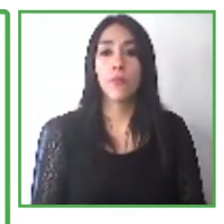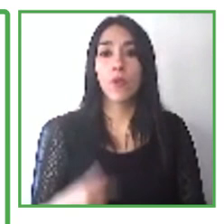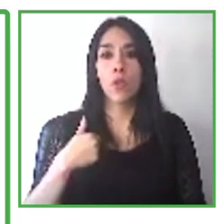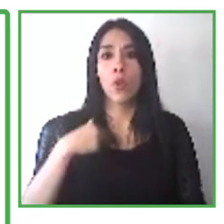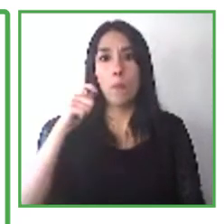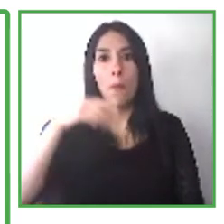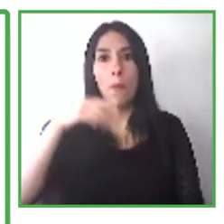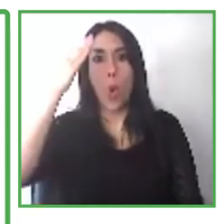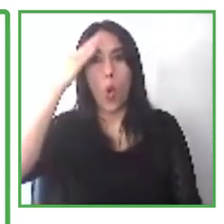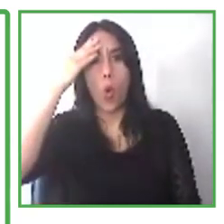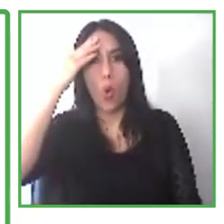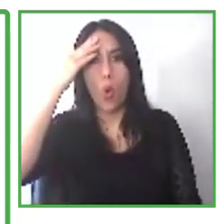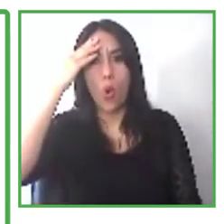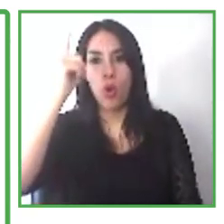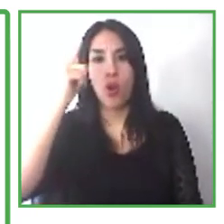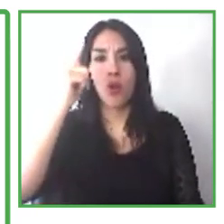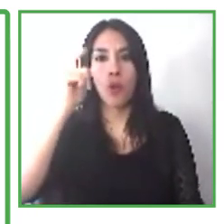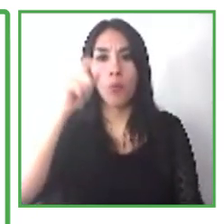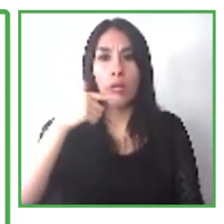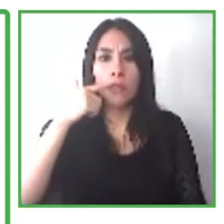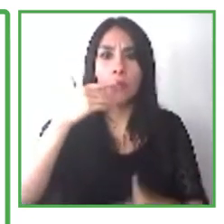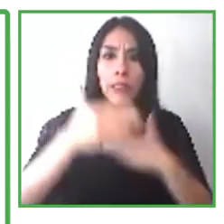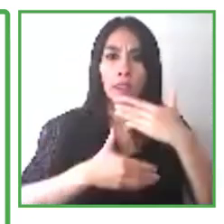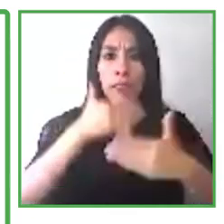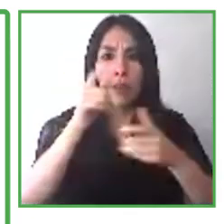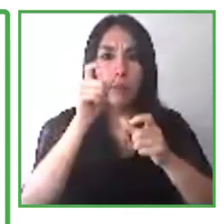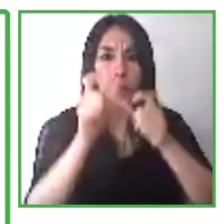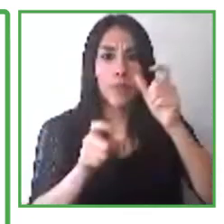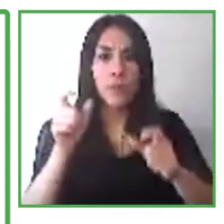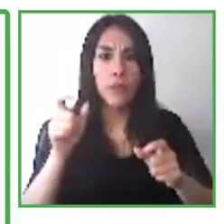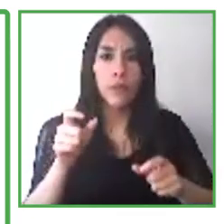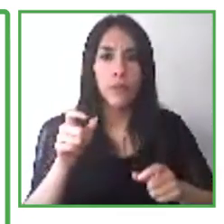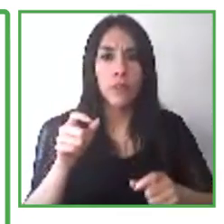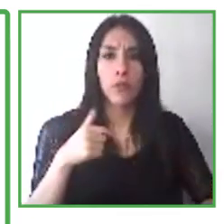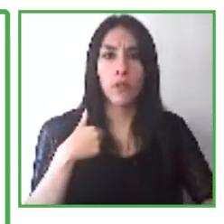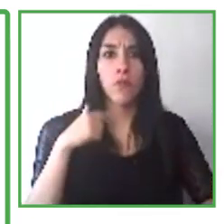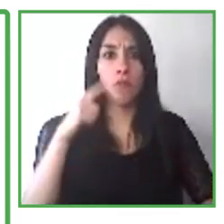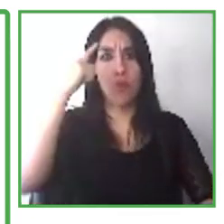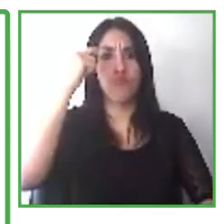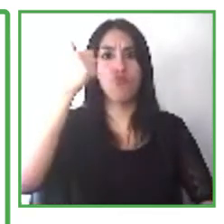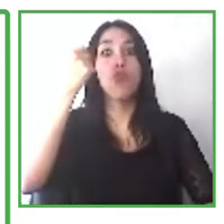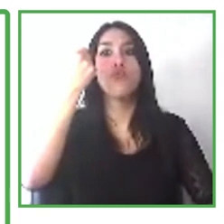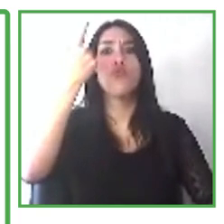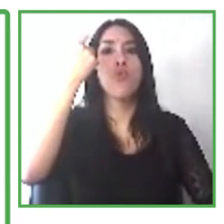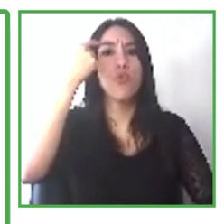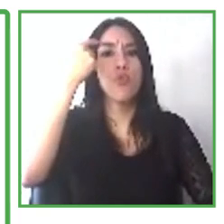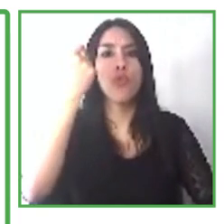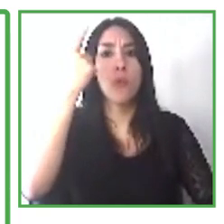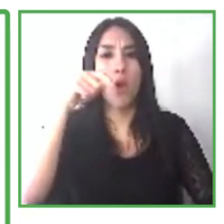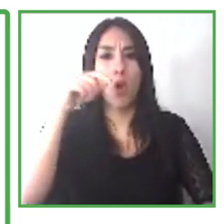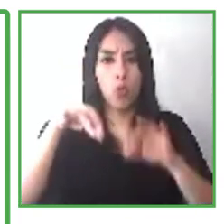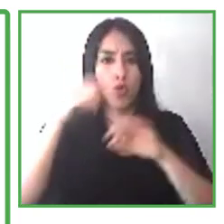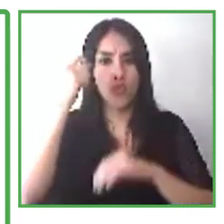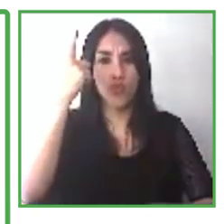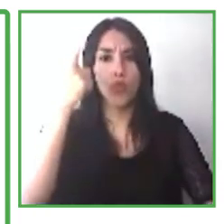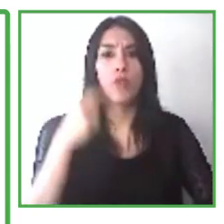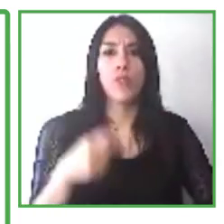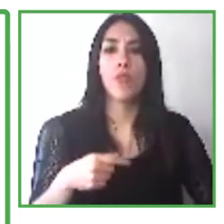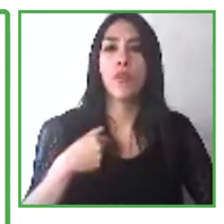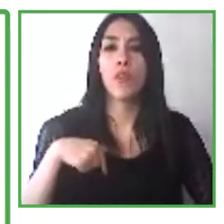that learning process through which he is, you know, she or she is slowly navigating the path forward.